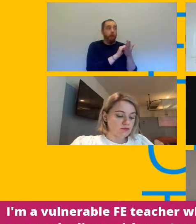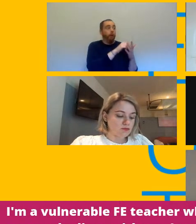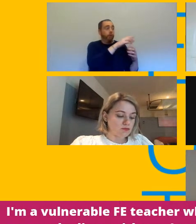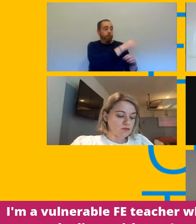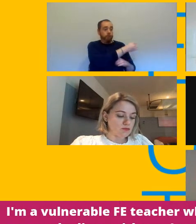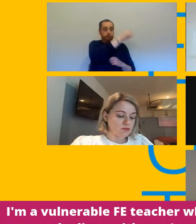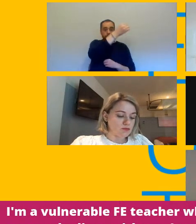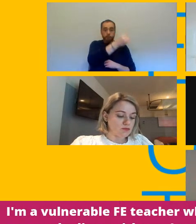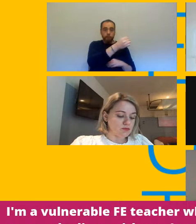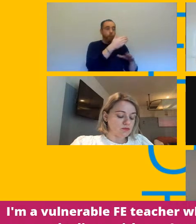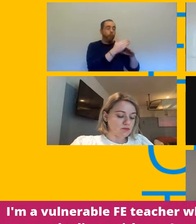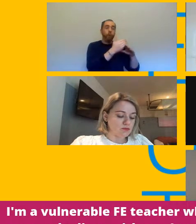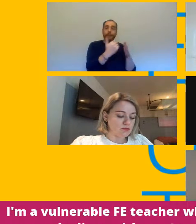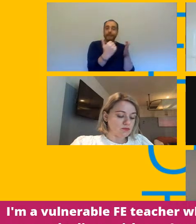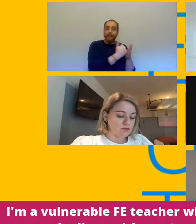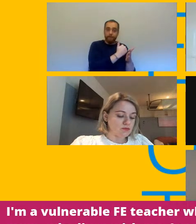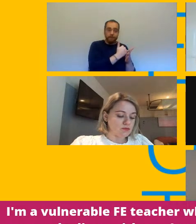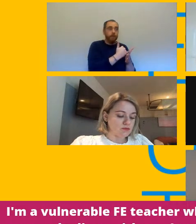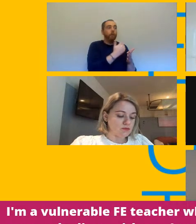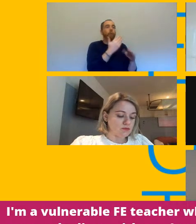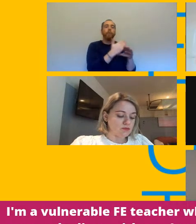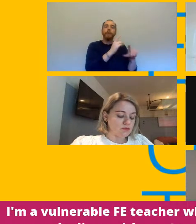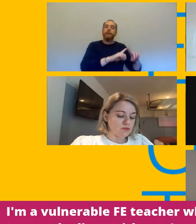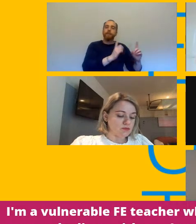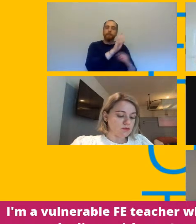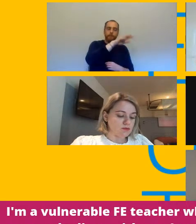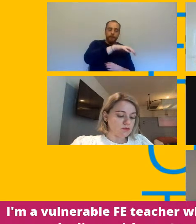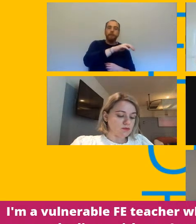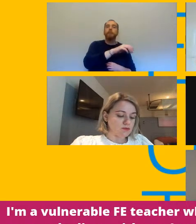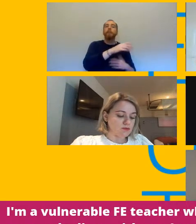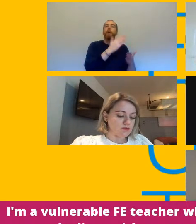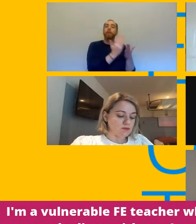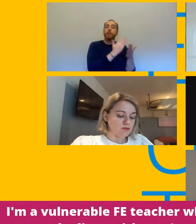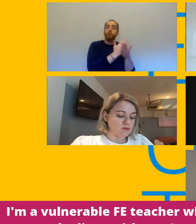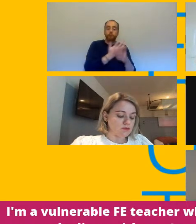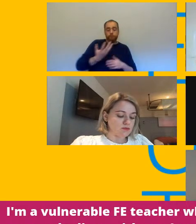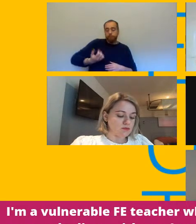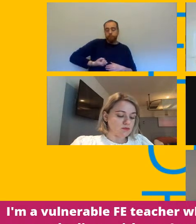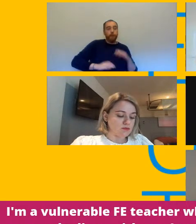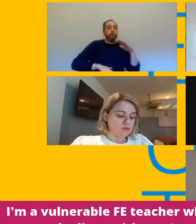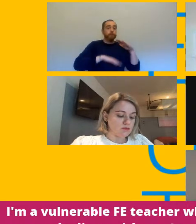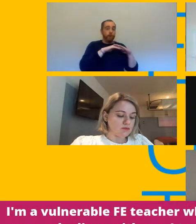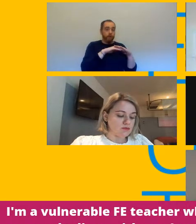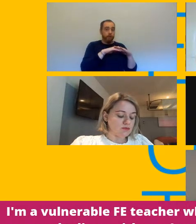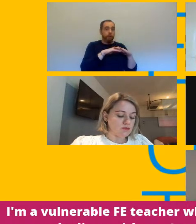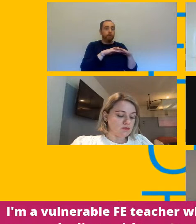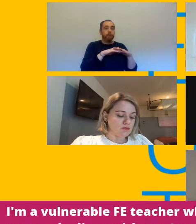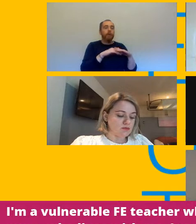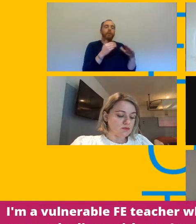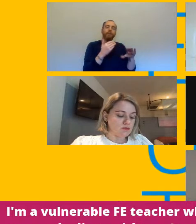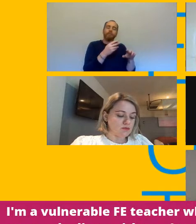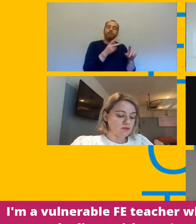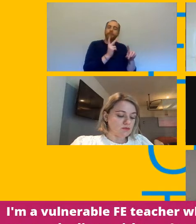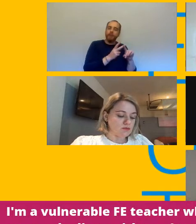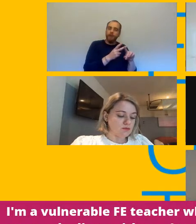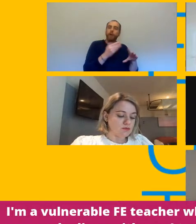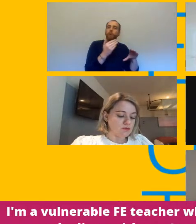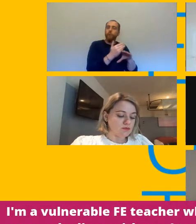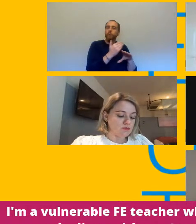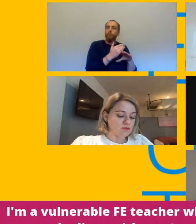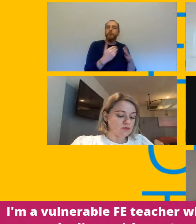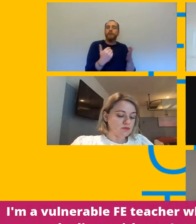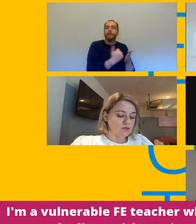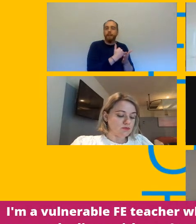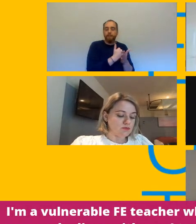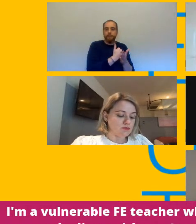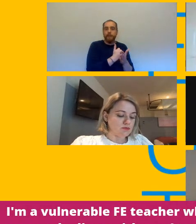jobs or do something else um and then i suppose the other side of that is people that are uh in households with other